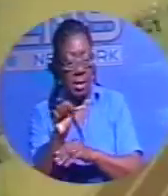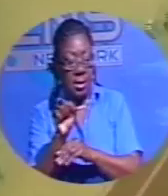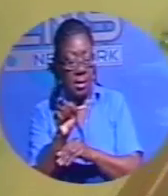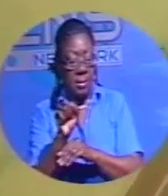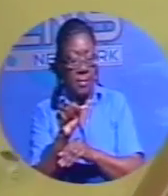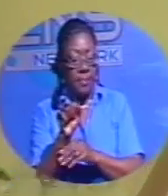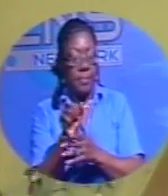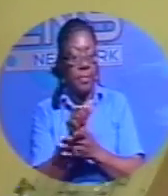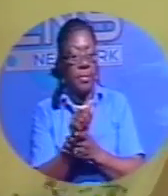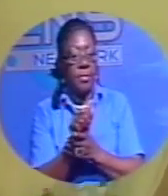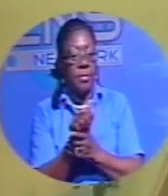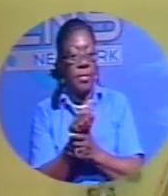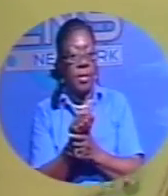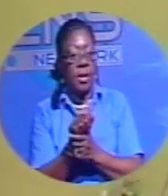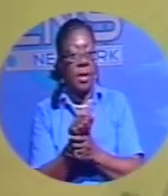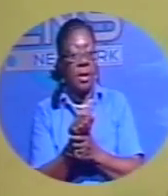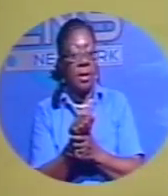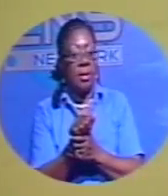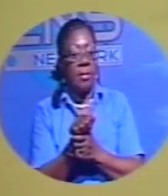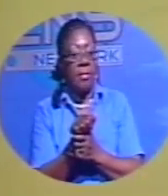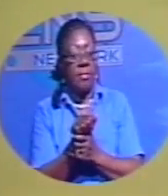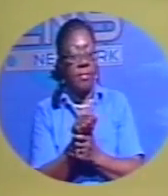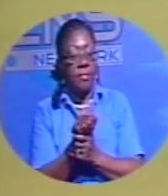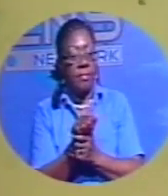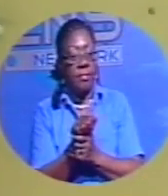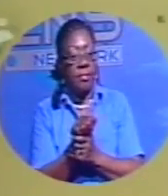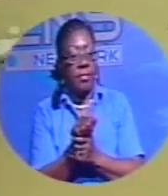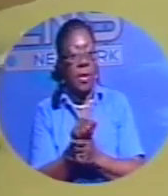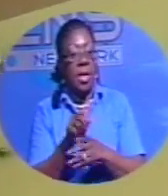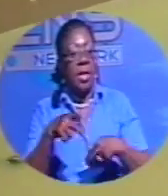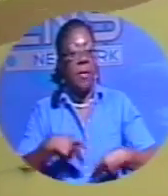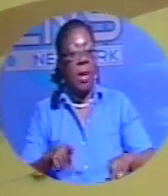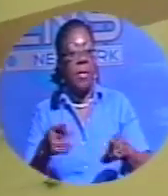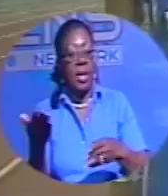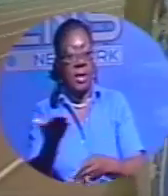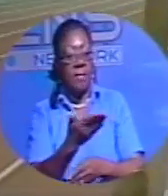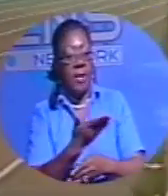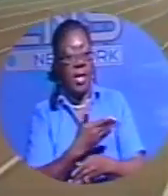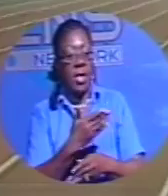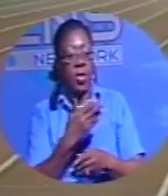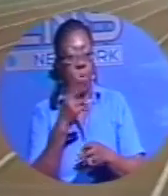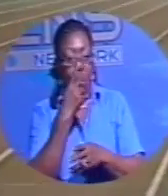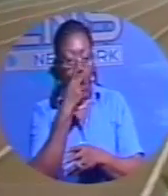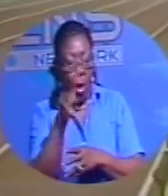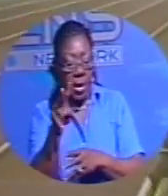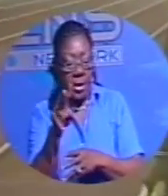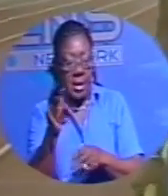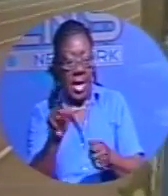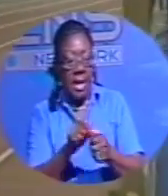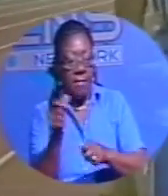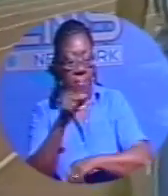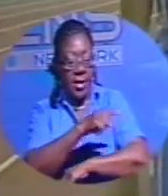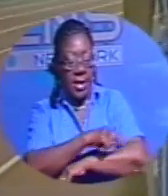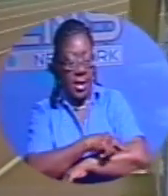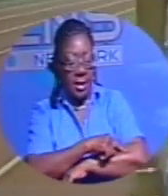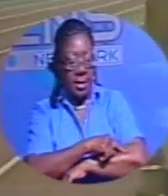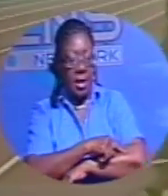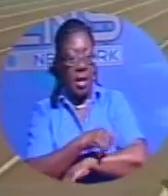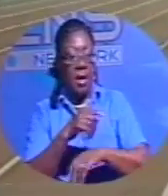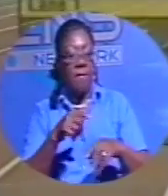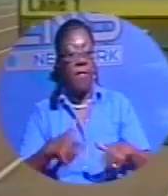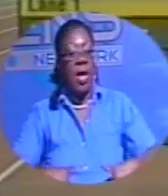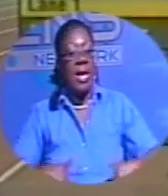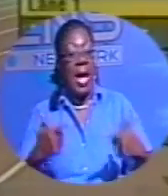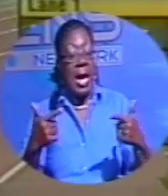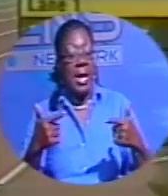Lightborn is included in the team providing coverage on the national station. The public is invited to tune in daily to ZNS for live Olympic action